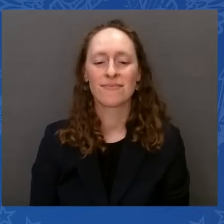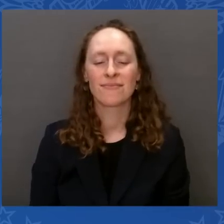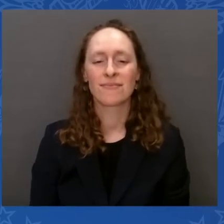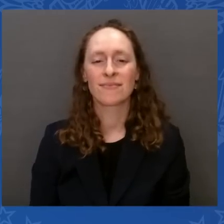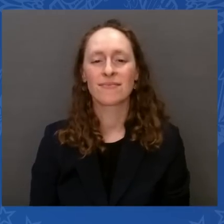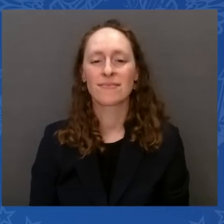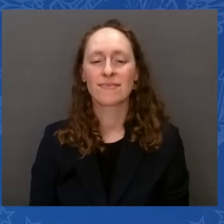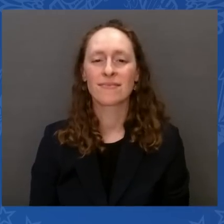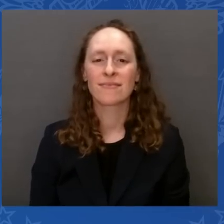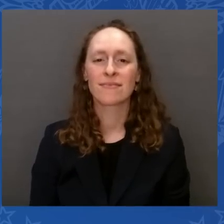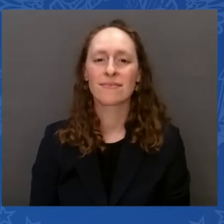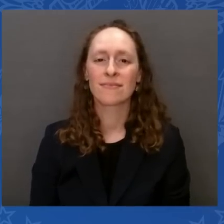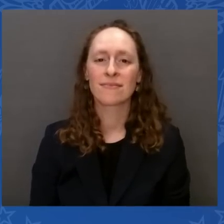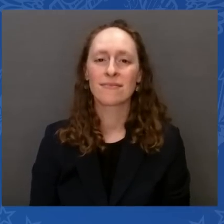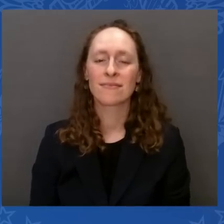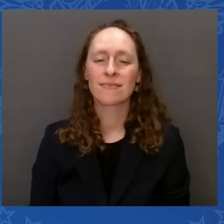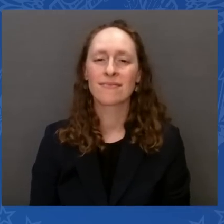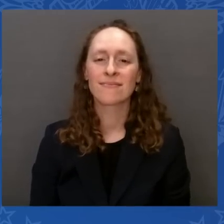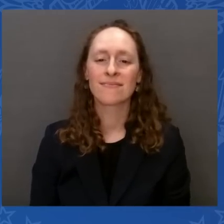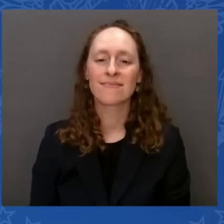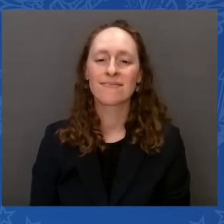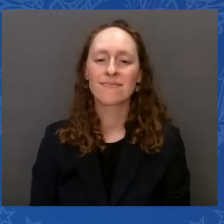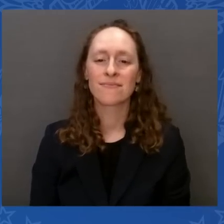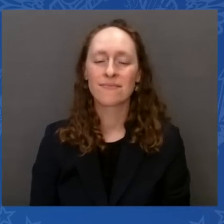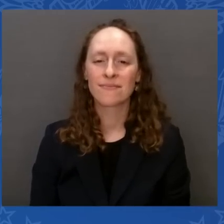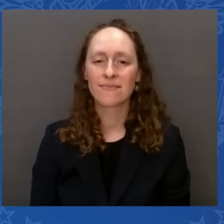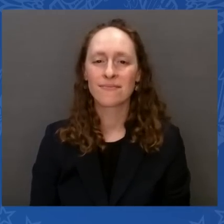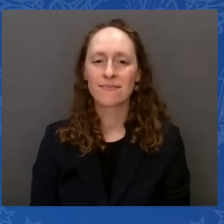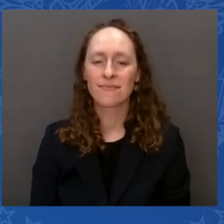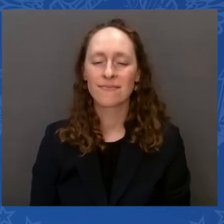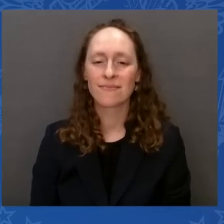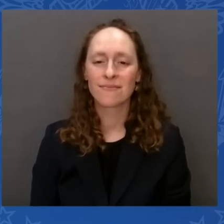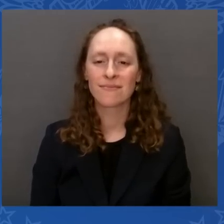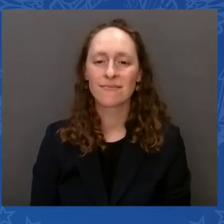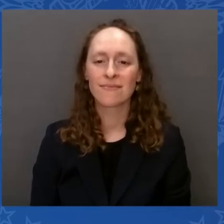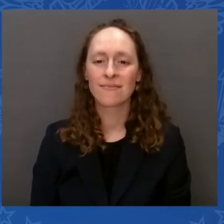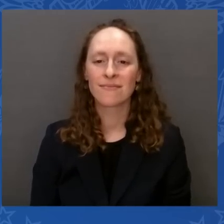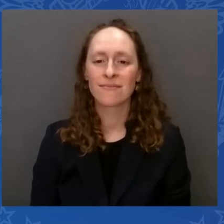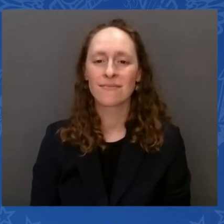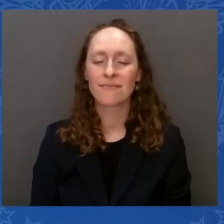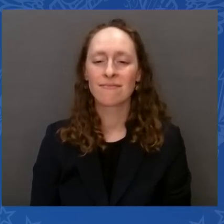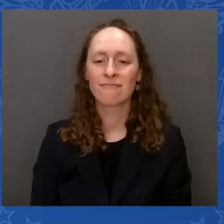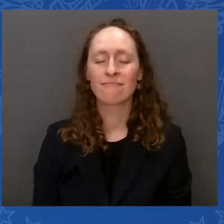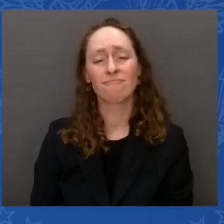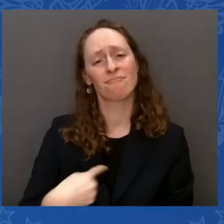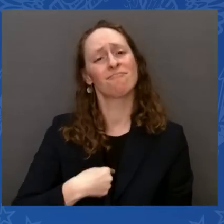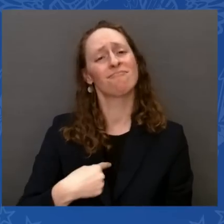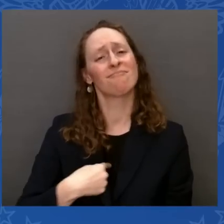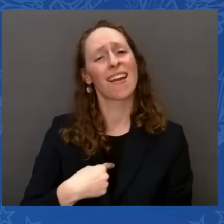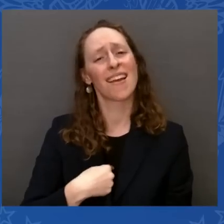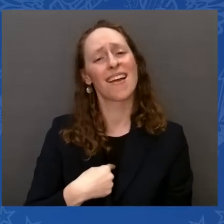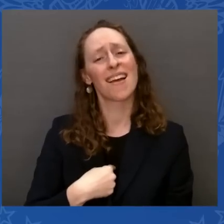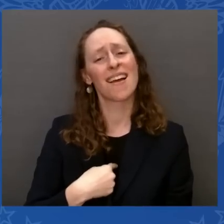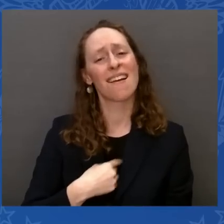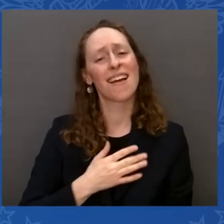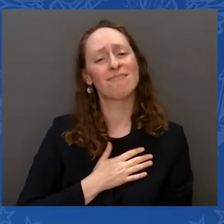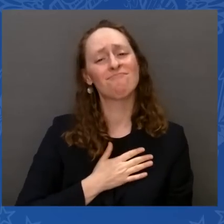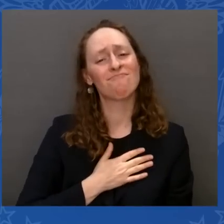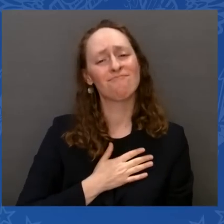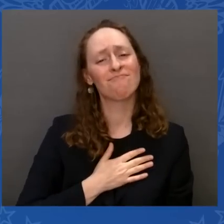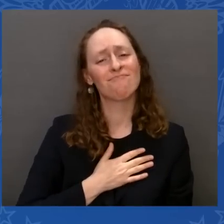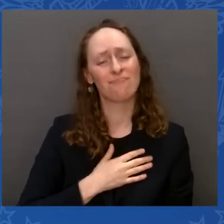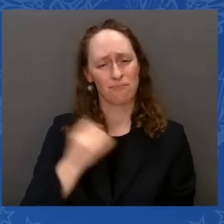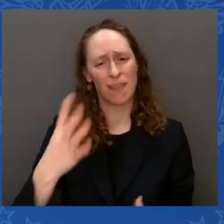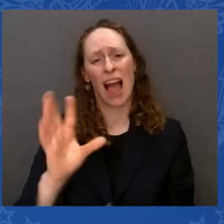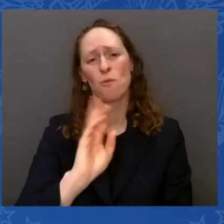love your Republican colleagues you have to work with, but the mega Republicans. They're amazing.